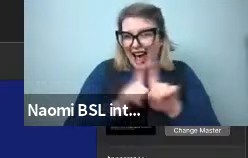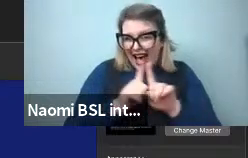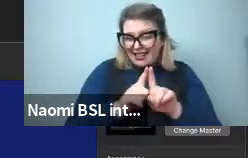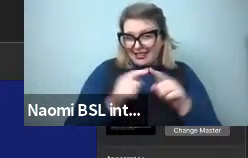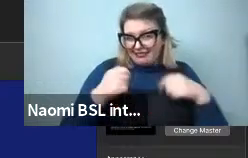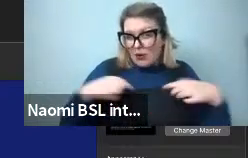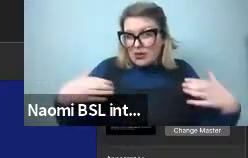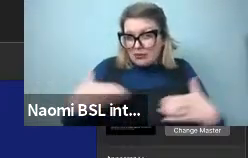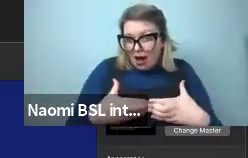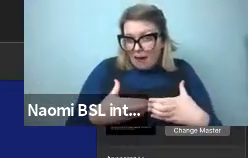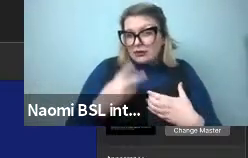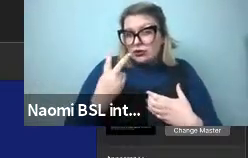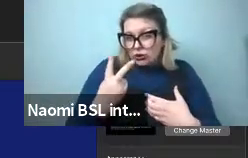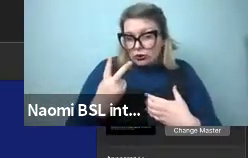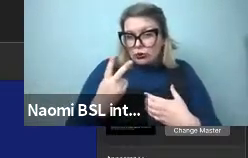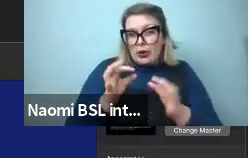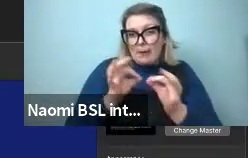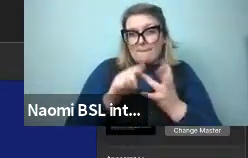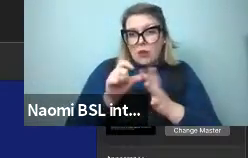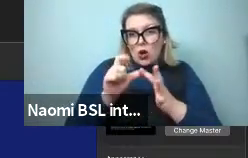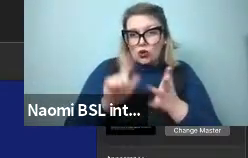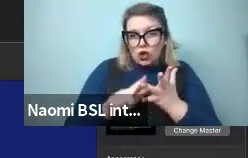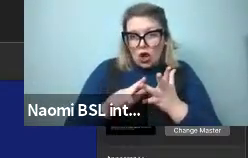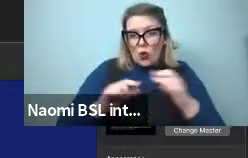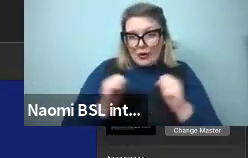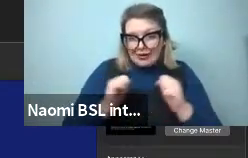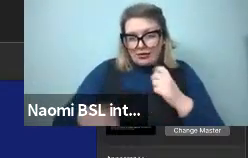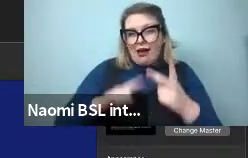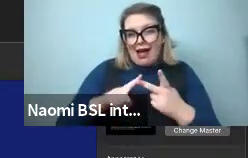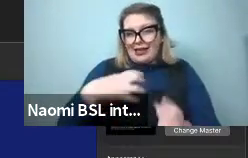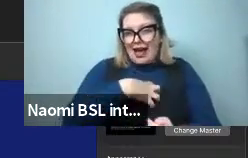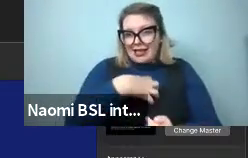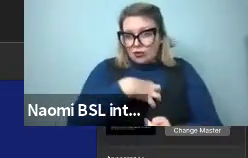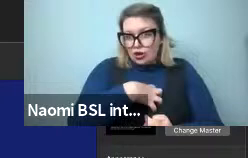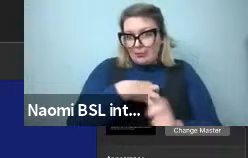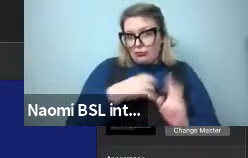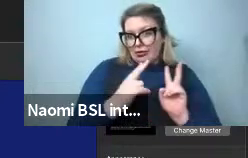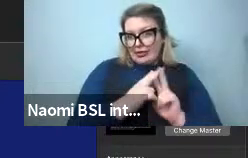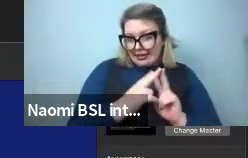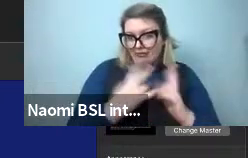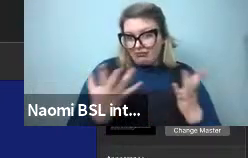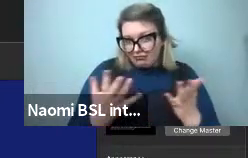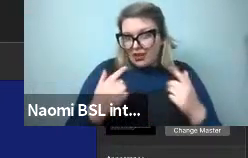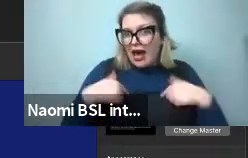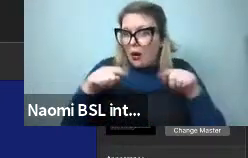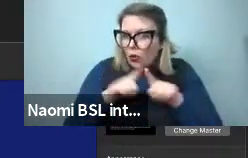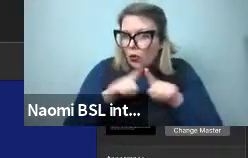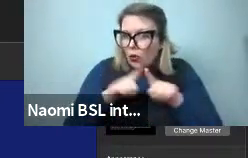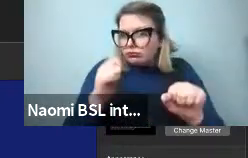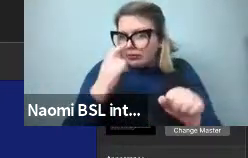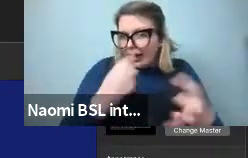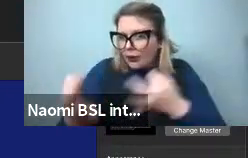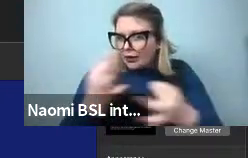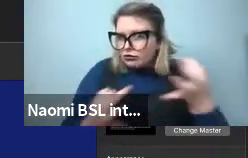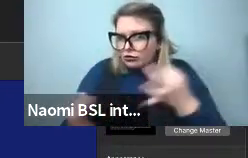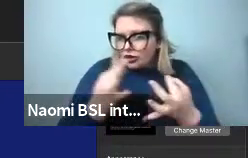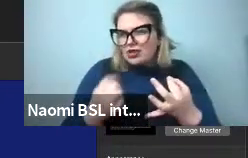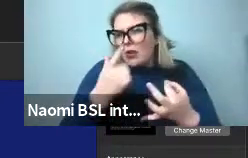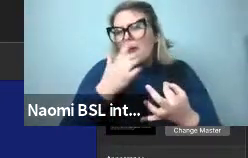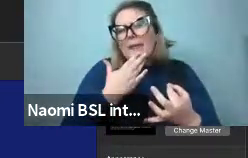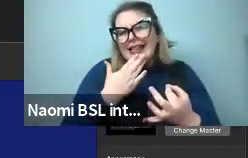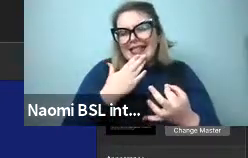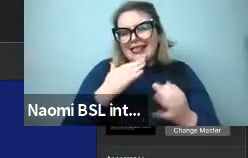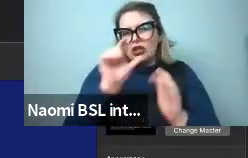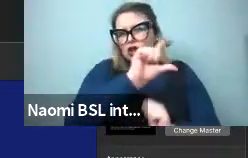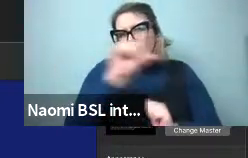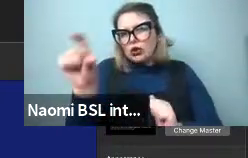department. We'll also be taking questions from the floor. So please do use the question and answer function in Zoom if you have questions, and I